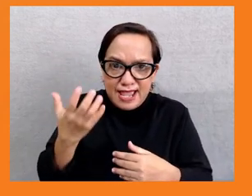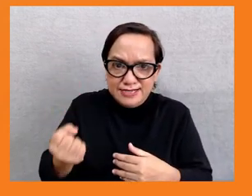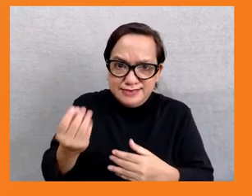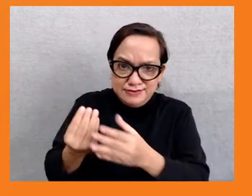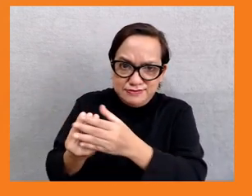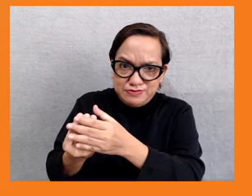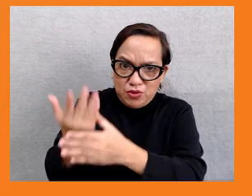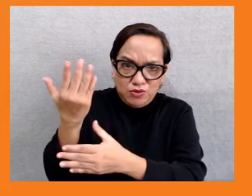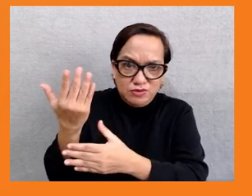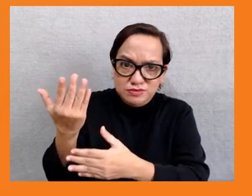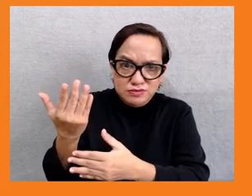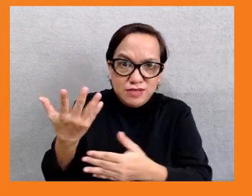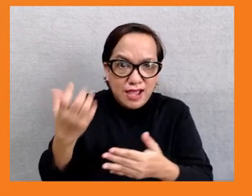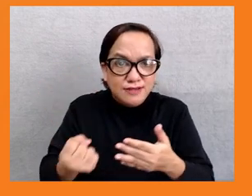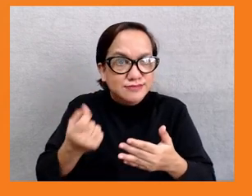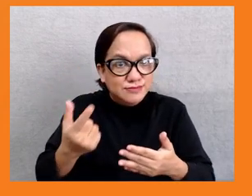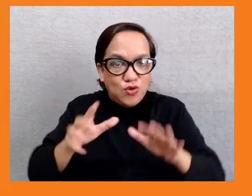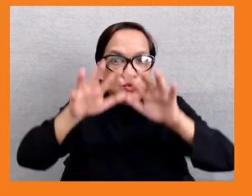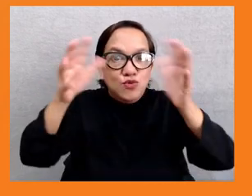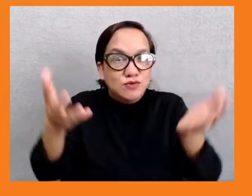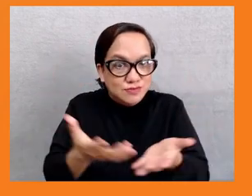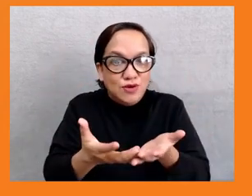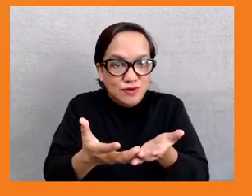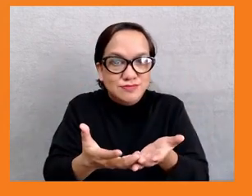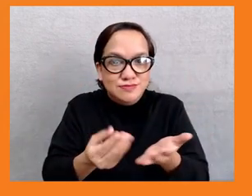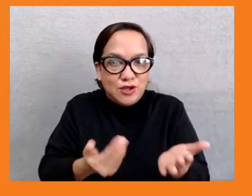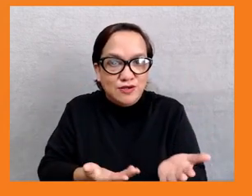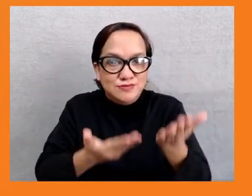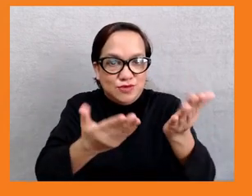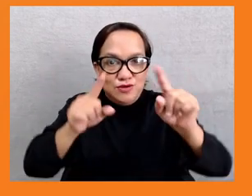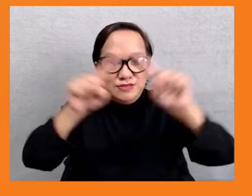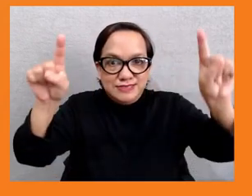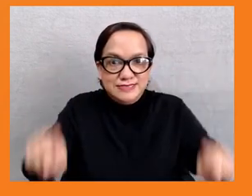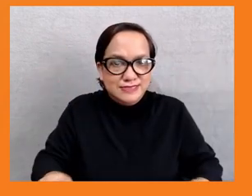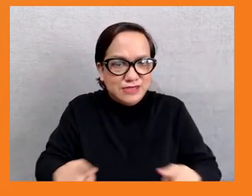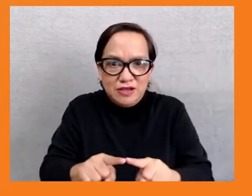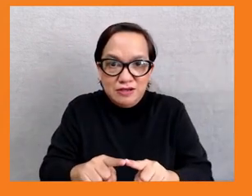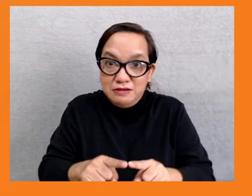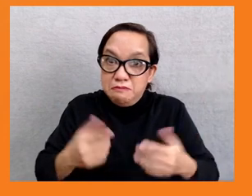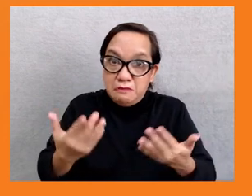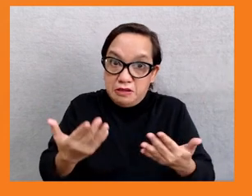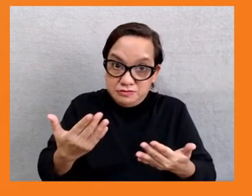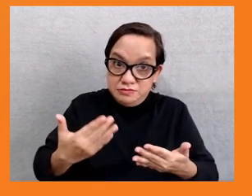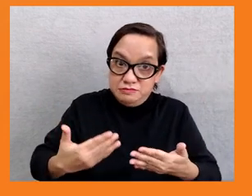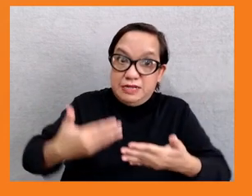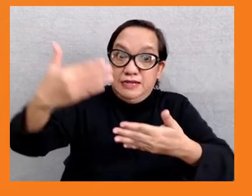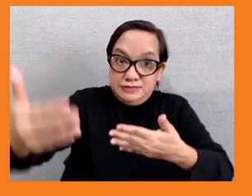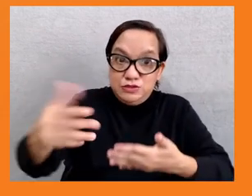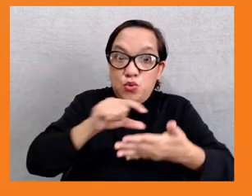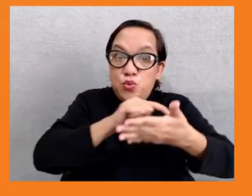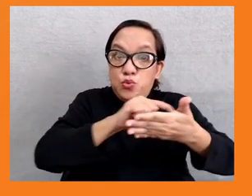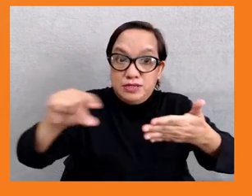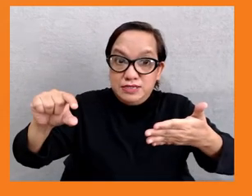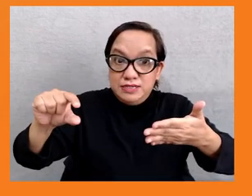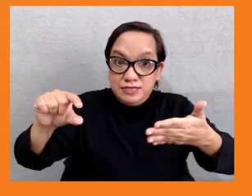that comes out in about a week from now on inequalityindex.org, the website of the report. Next slide,